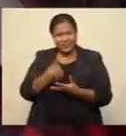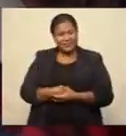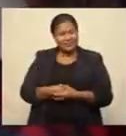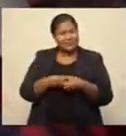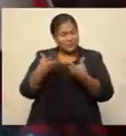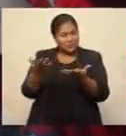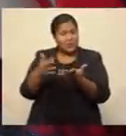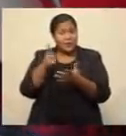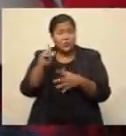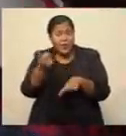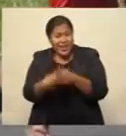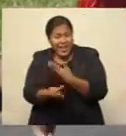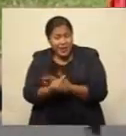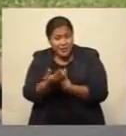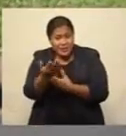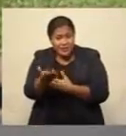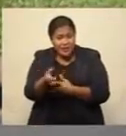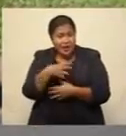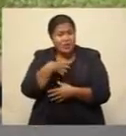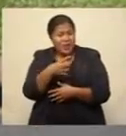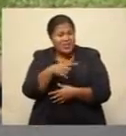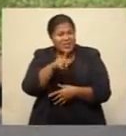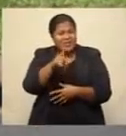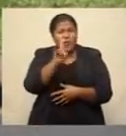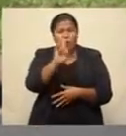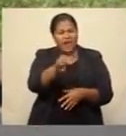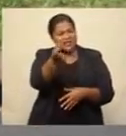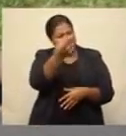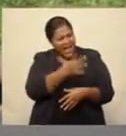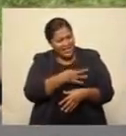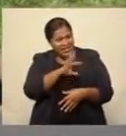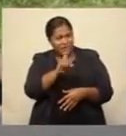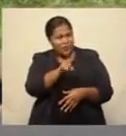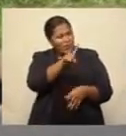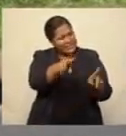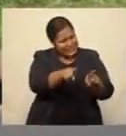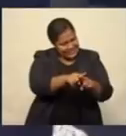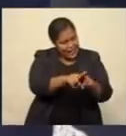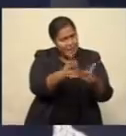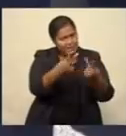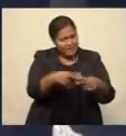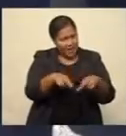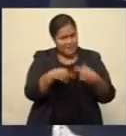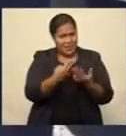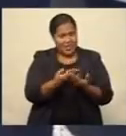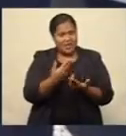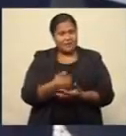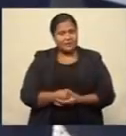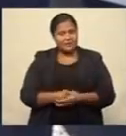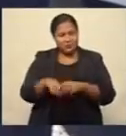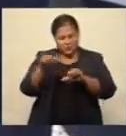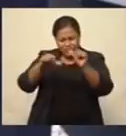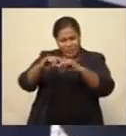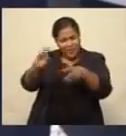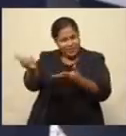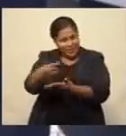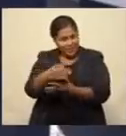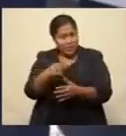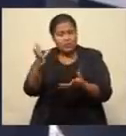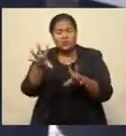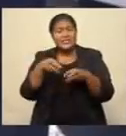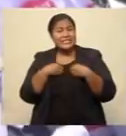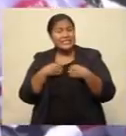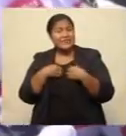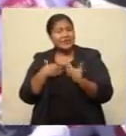what is happening, there are more than one request still coming in from the same family. Analyzing data received on the helpline